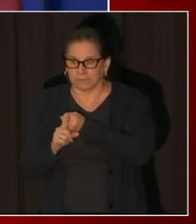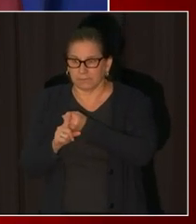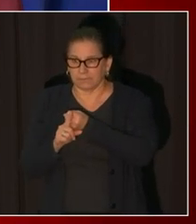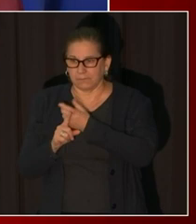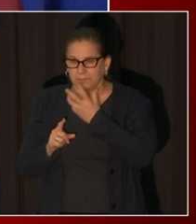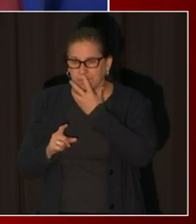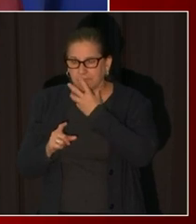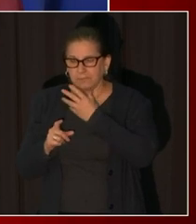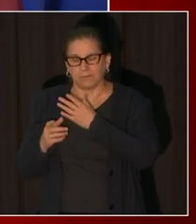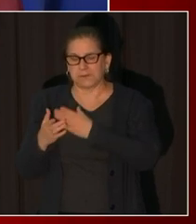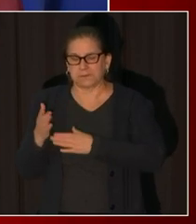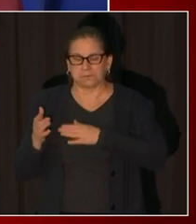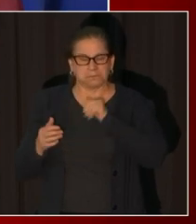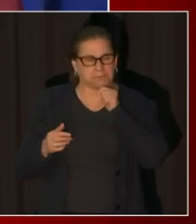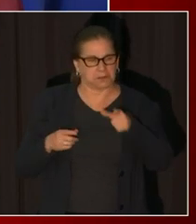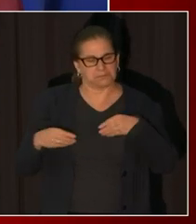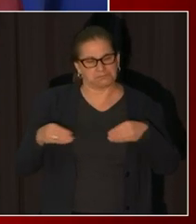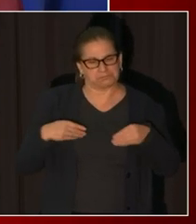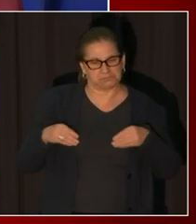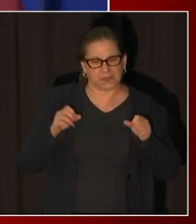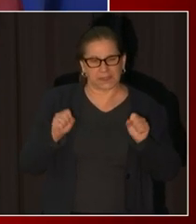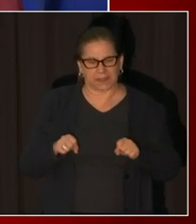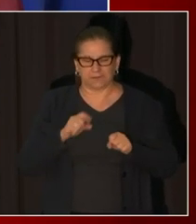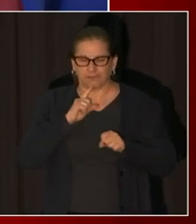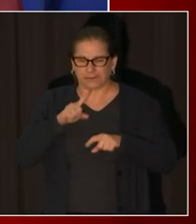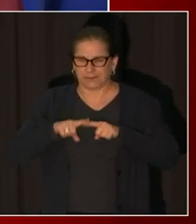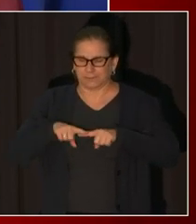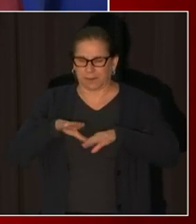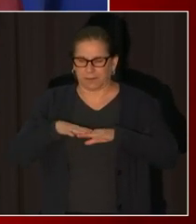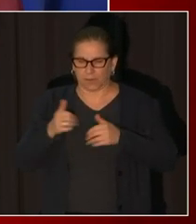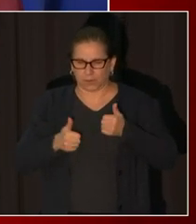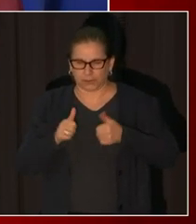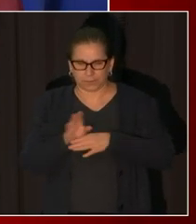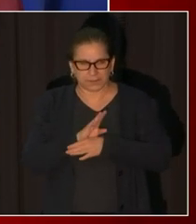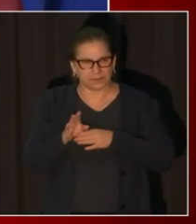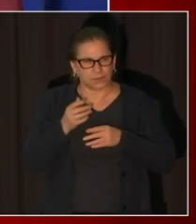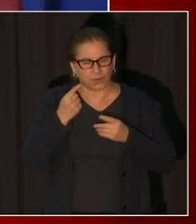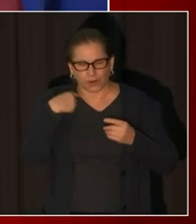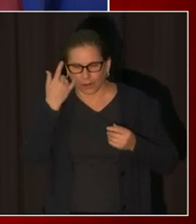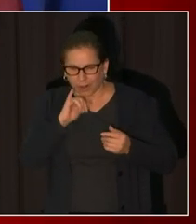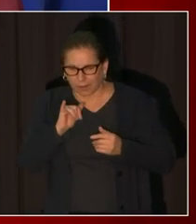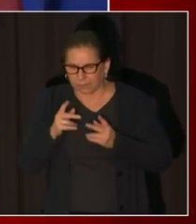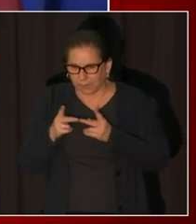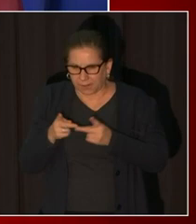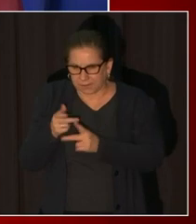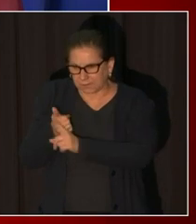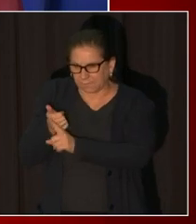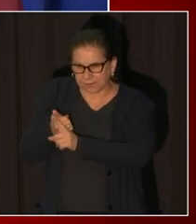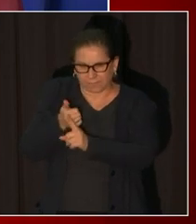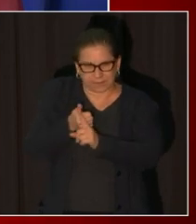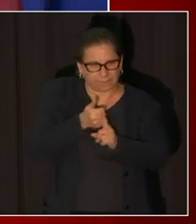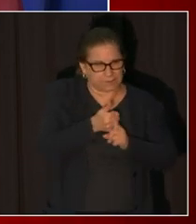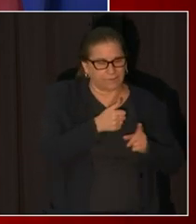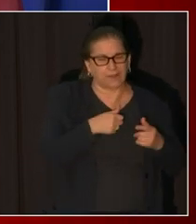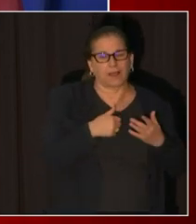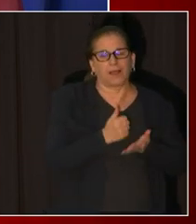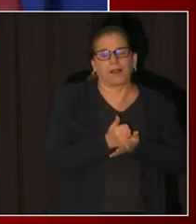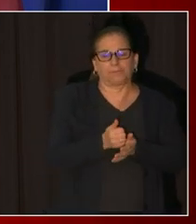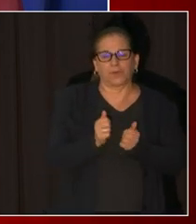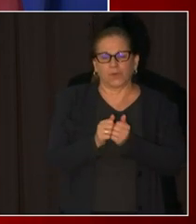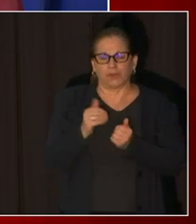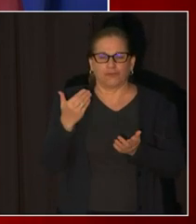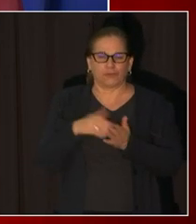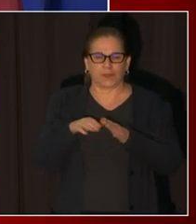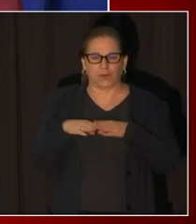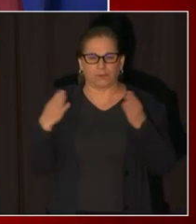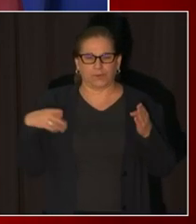we want to be able uh to support our city reopening in a sustainable way but in a way that also brings